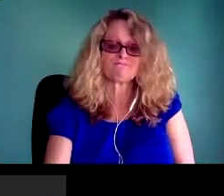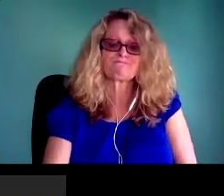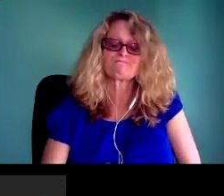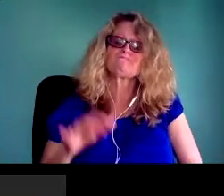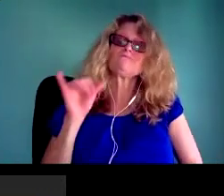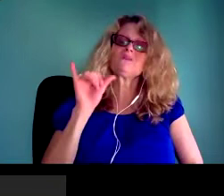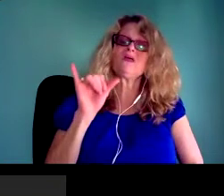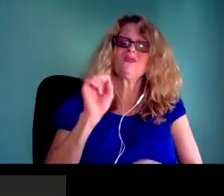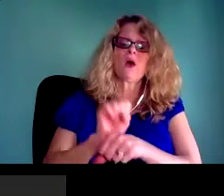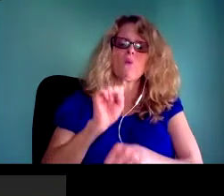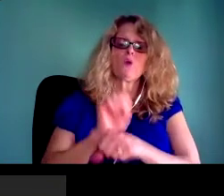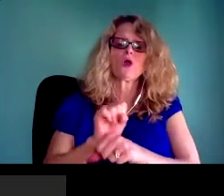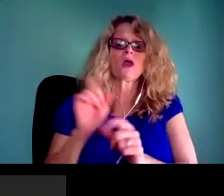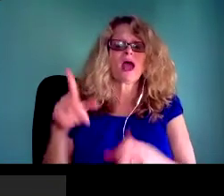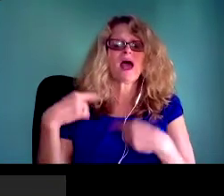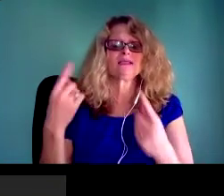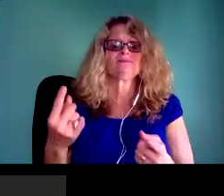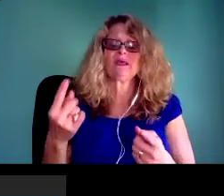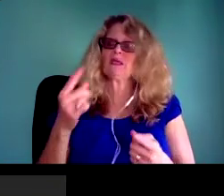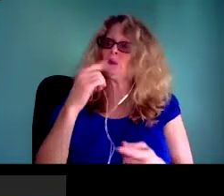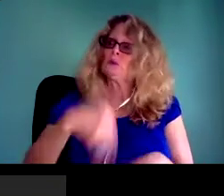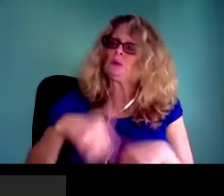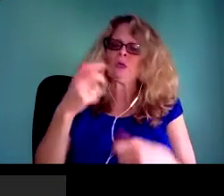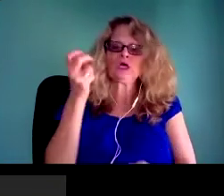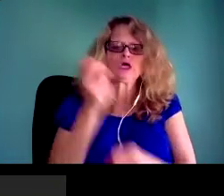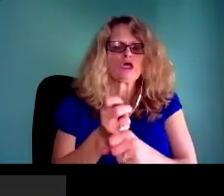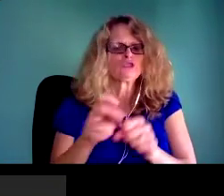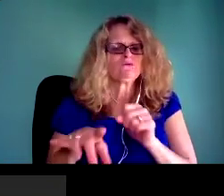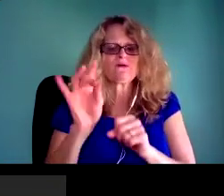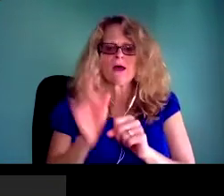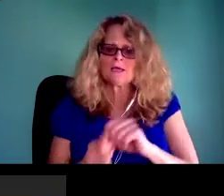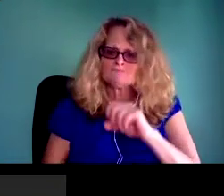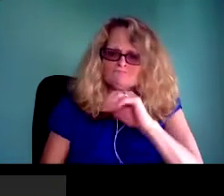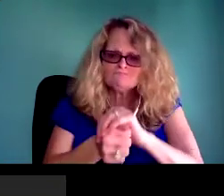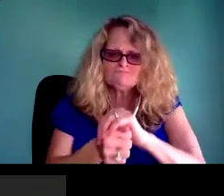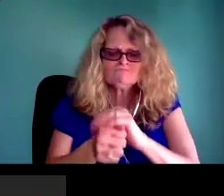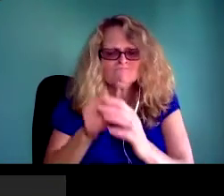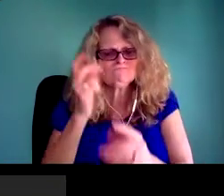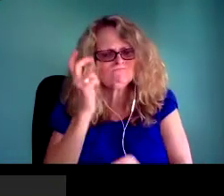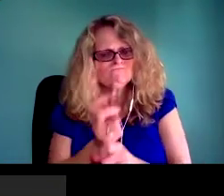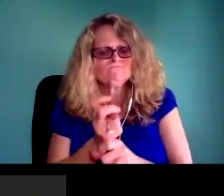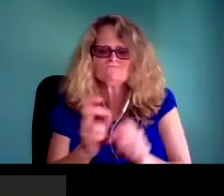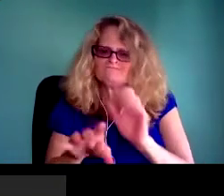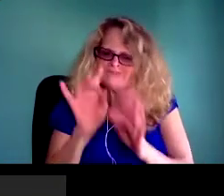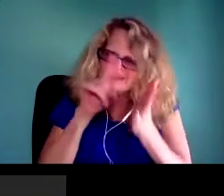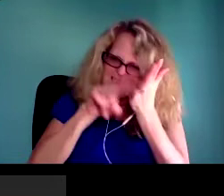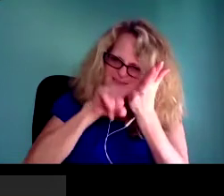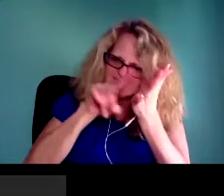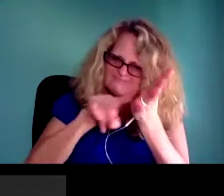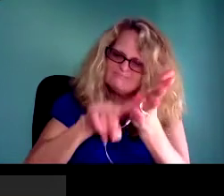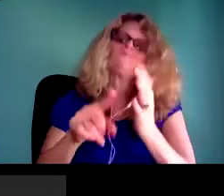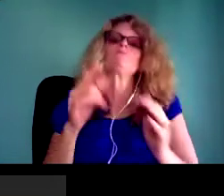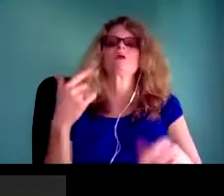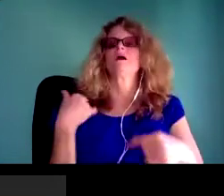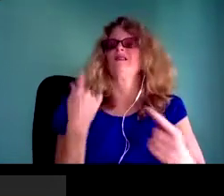to these types of investments, and we're talking about trillions of dollars of investments globally.